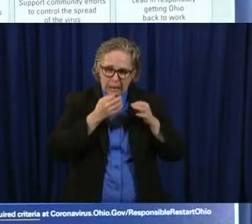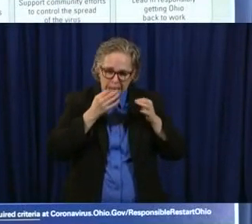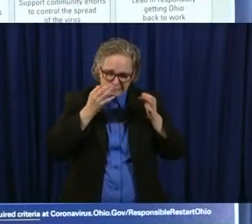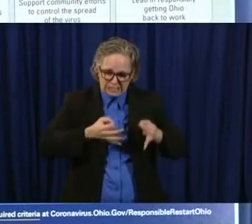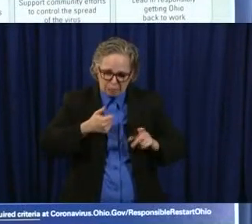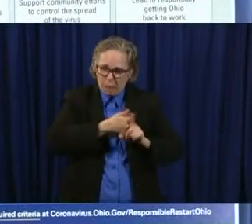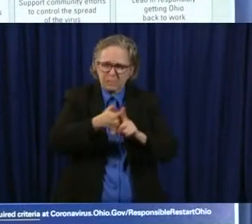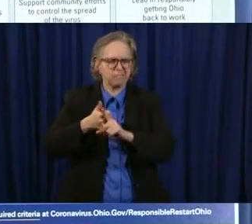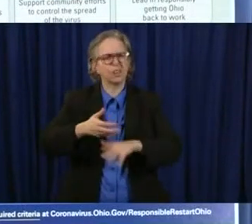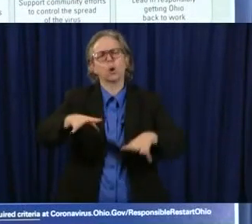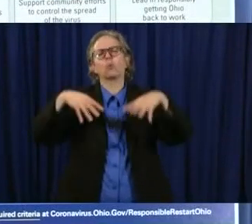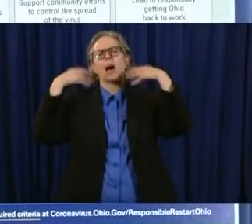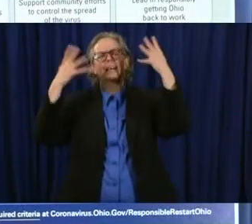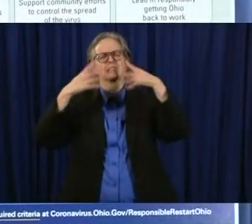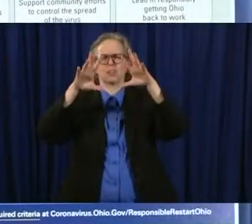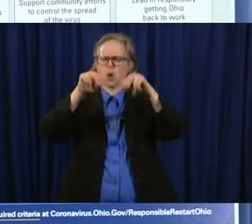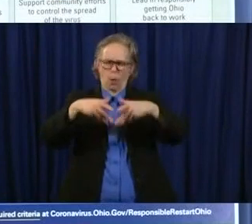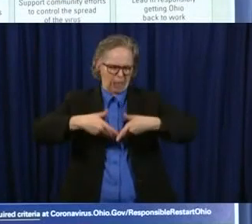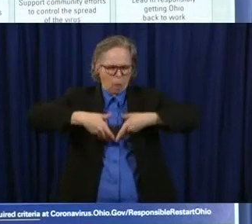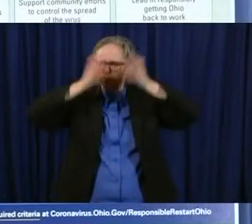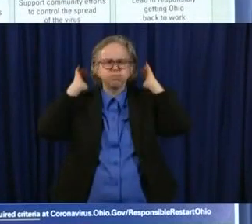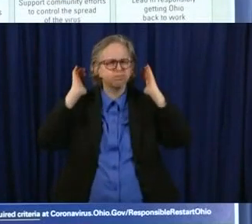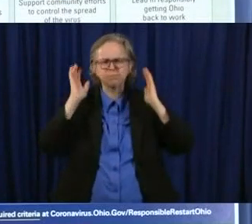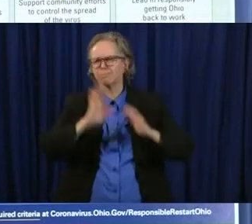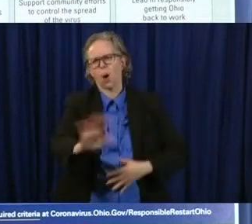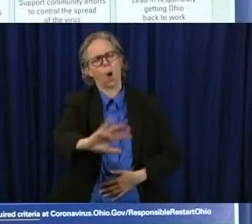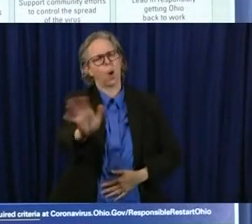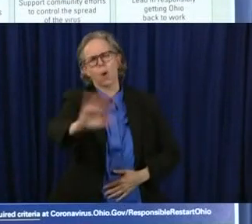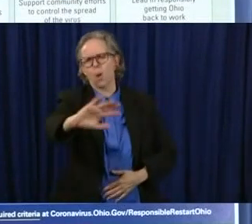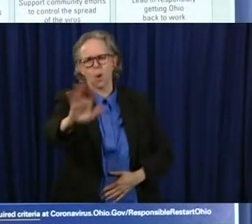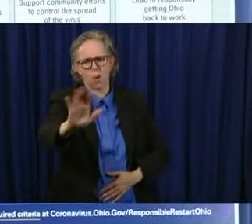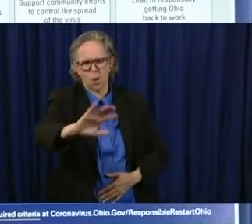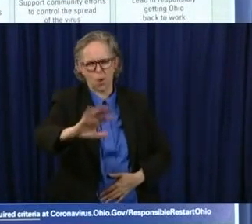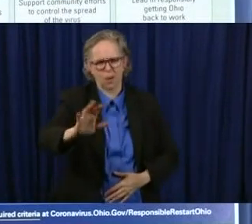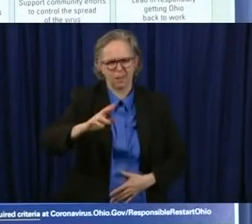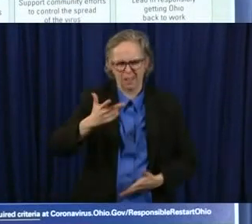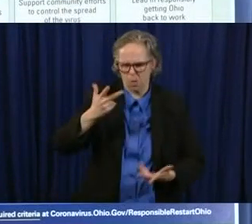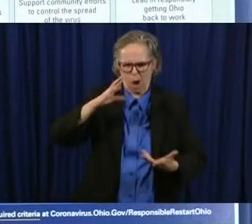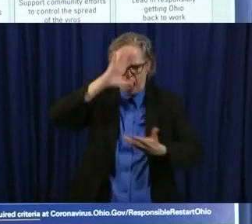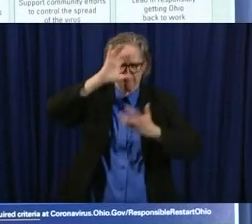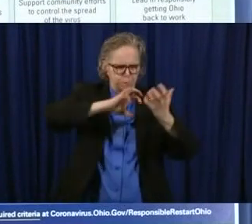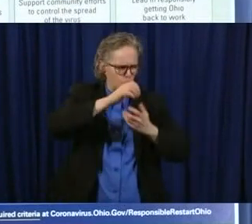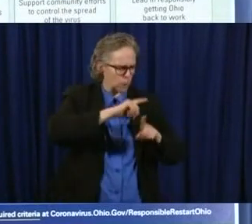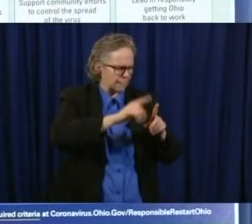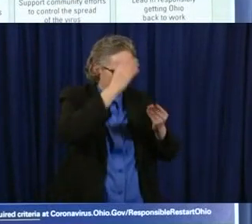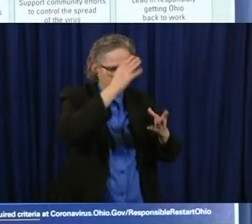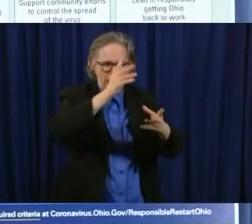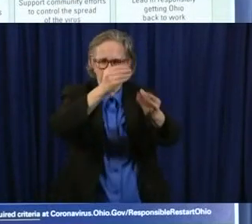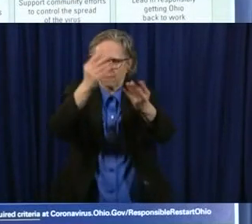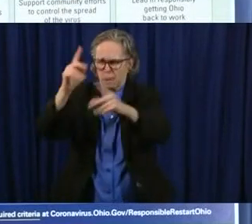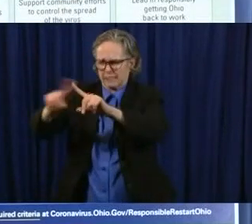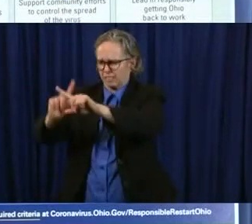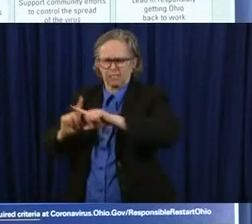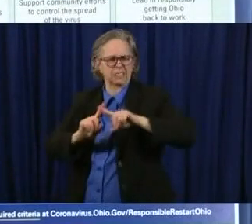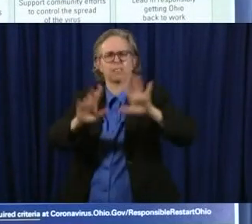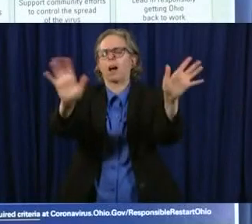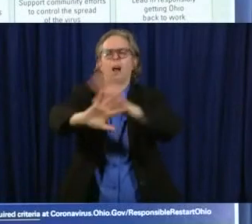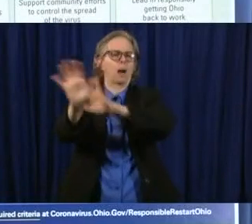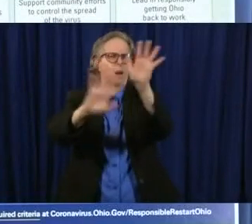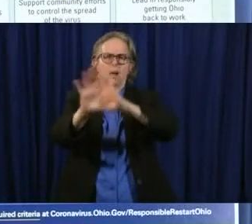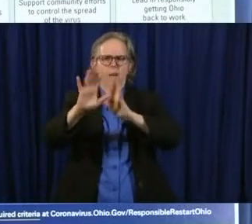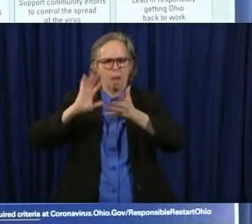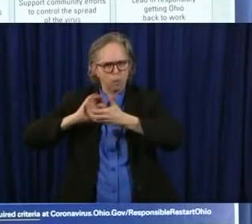i i think people would have been confused uh you know you could do this in in one uh